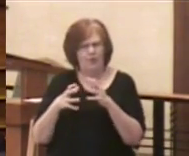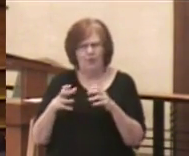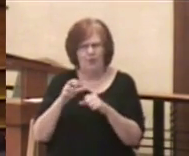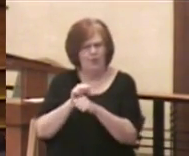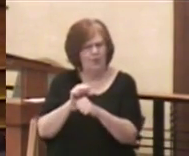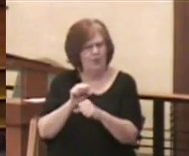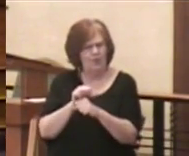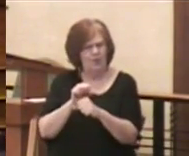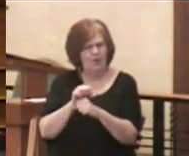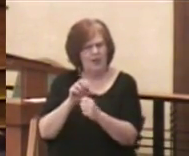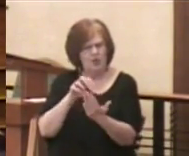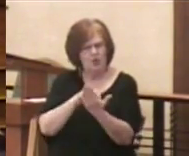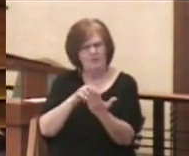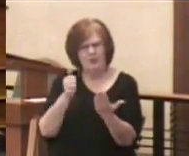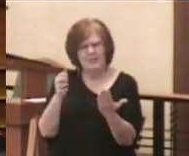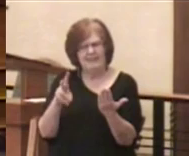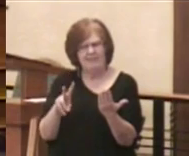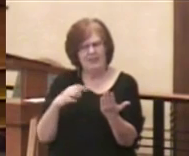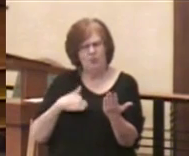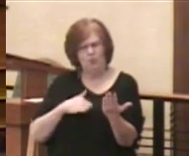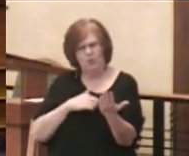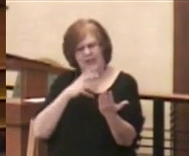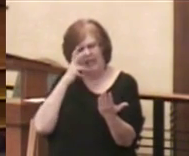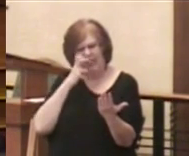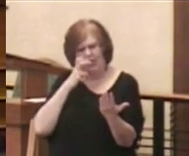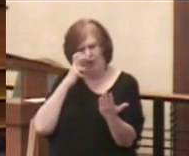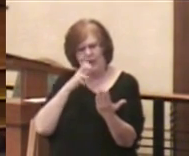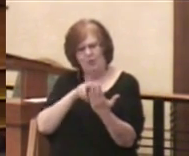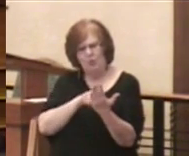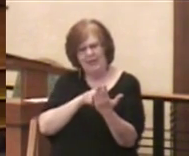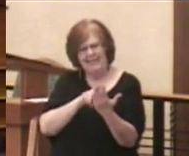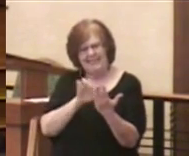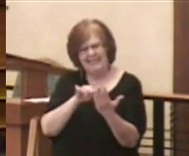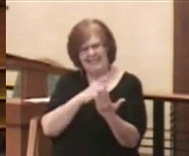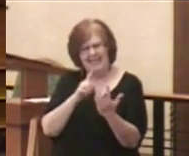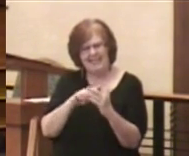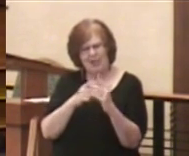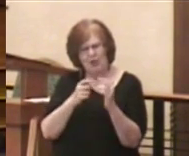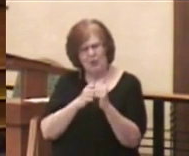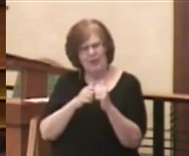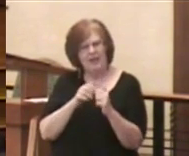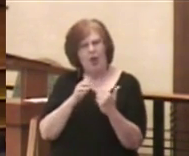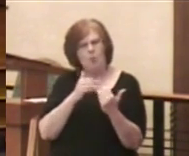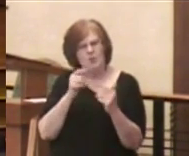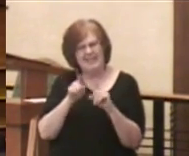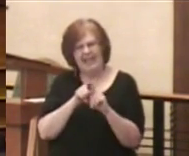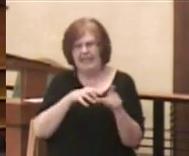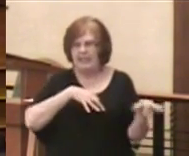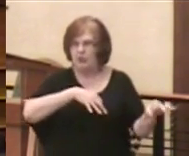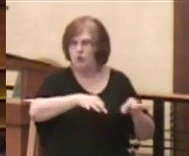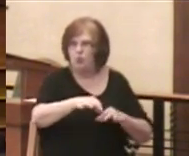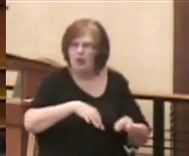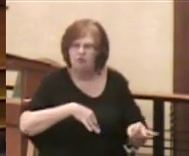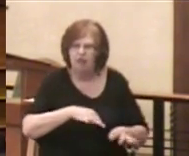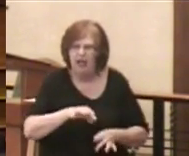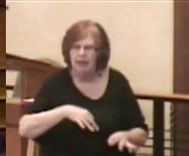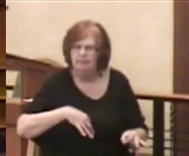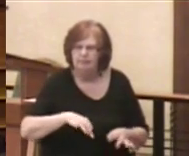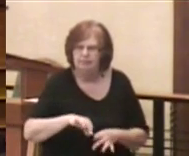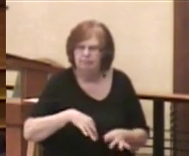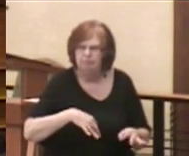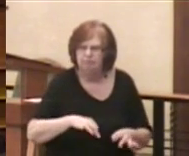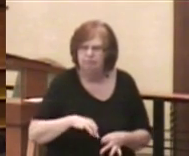chapter 17 where we hear our gospel reading today begins with almost like an instruction manual for these